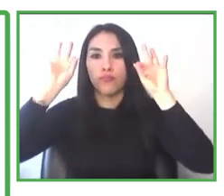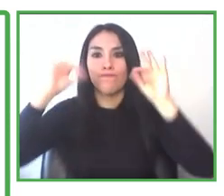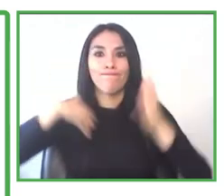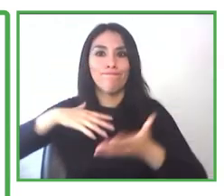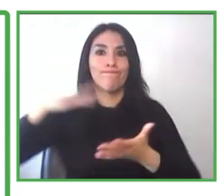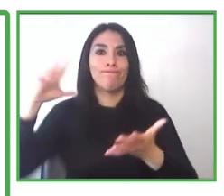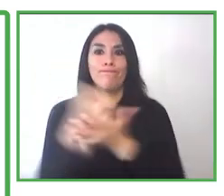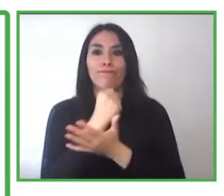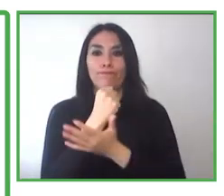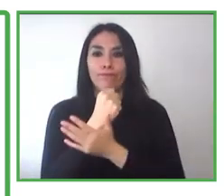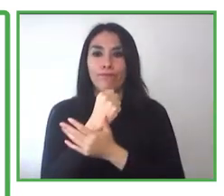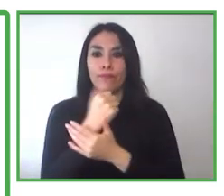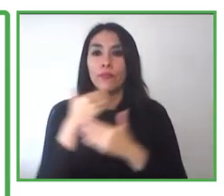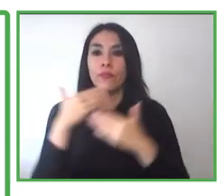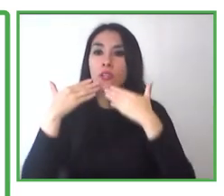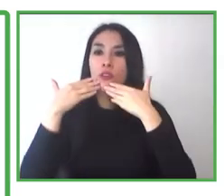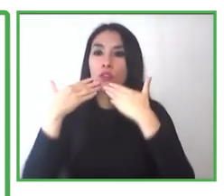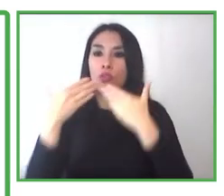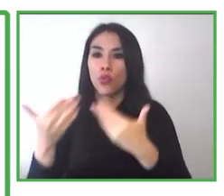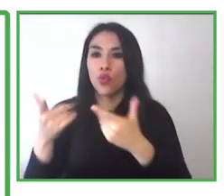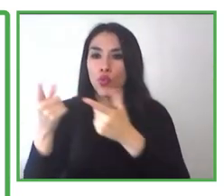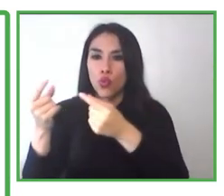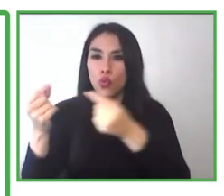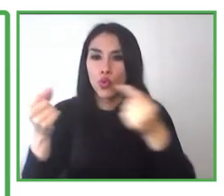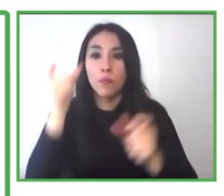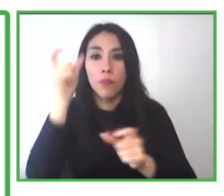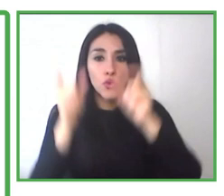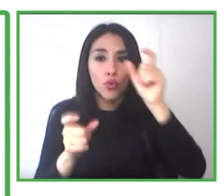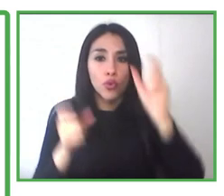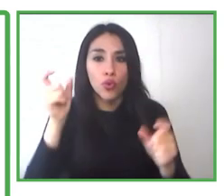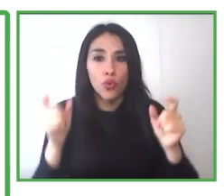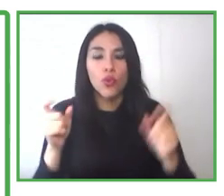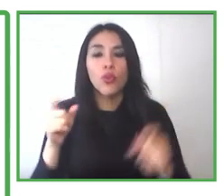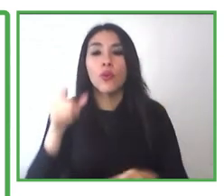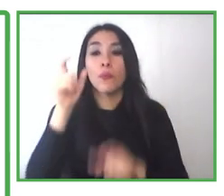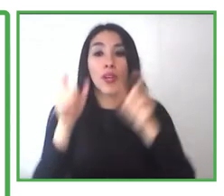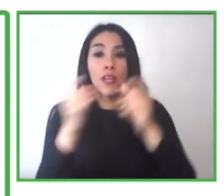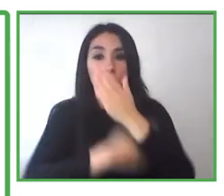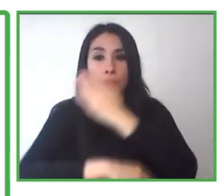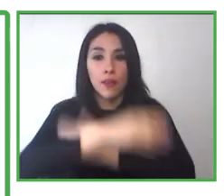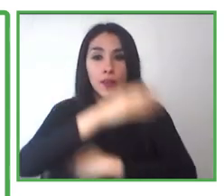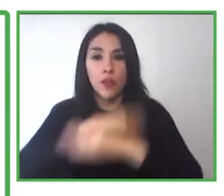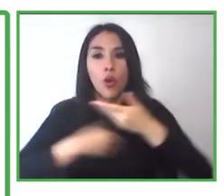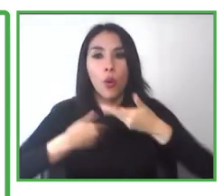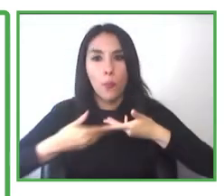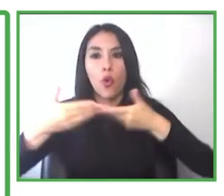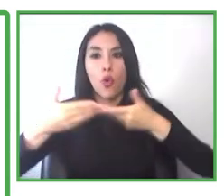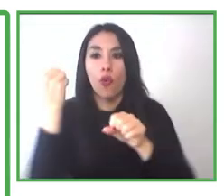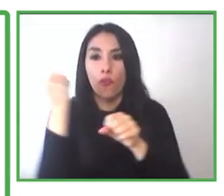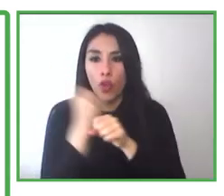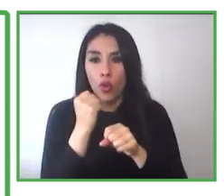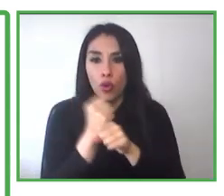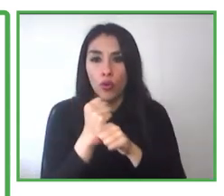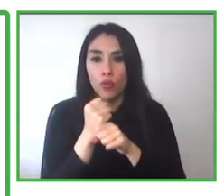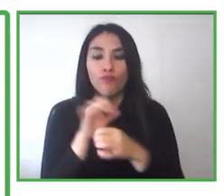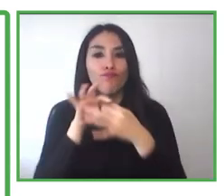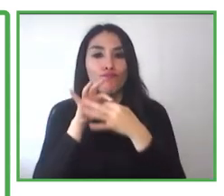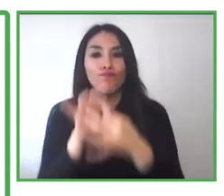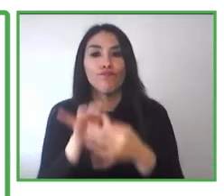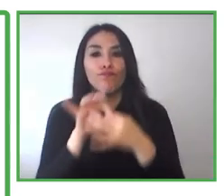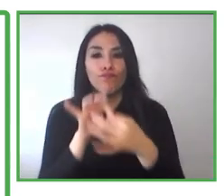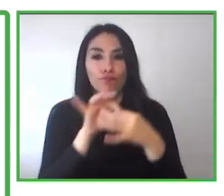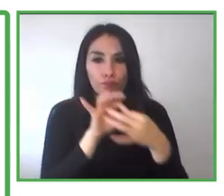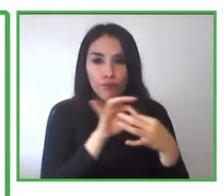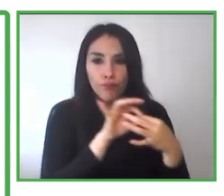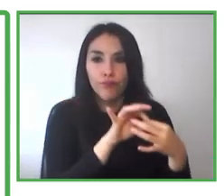articulation and proven the proper tools are the different alliances that we created.